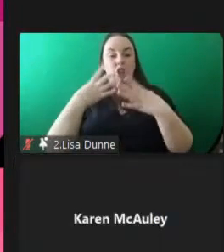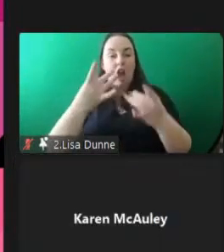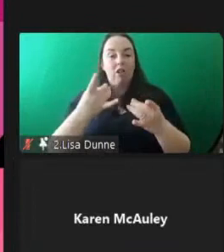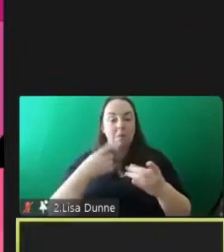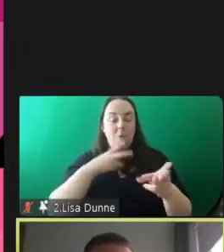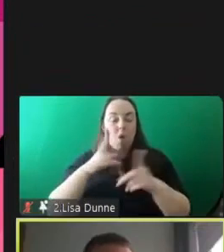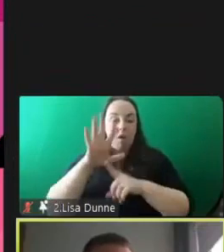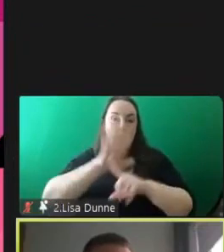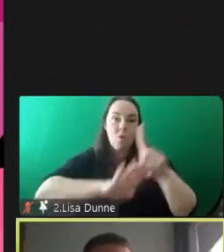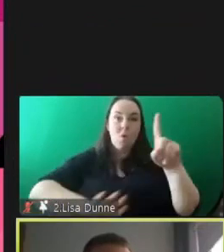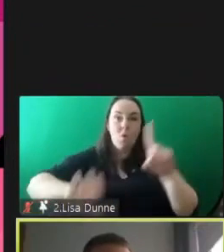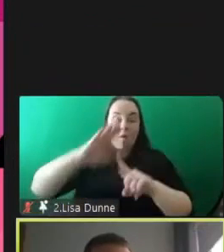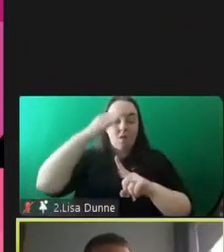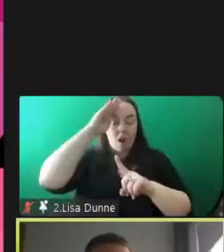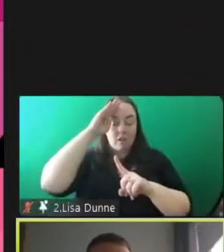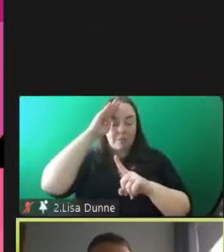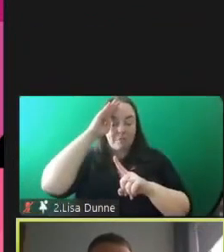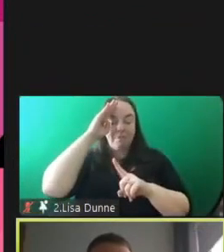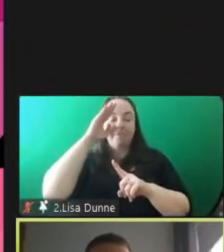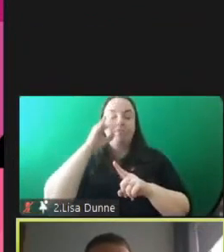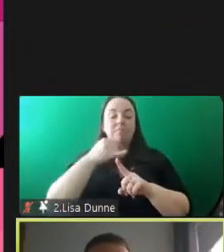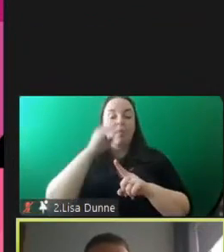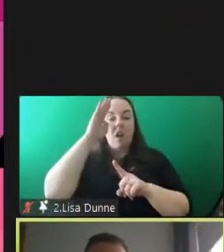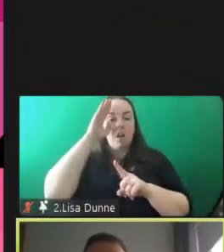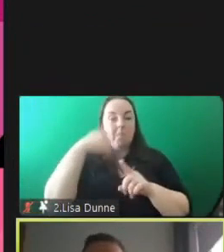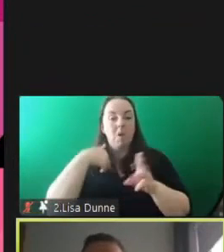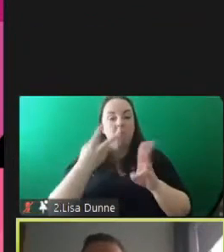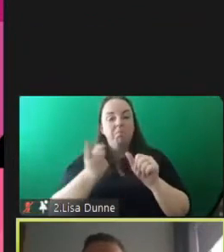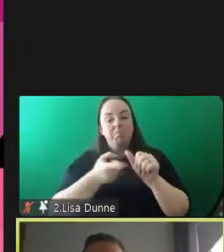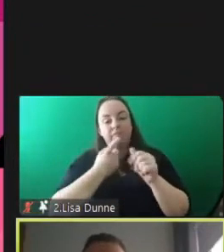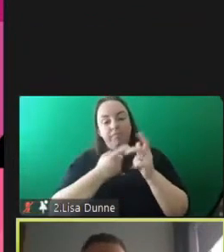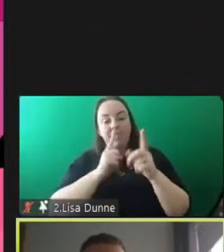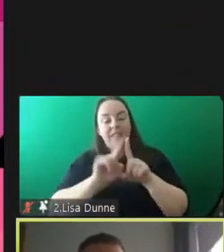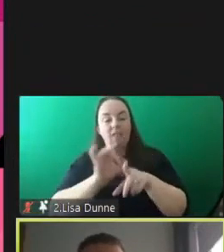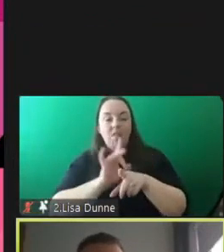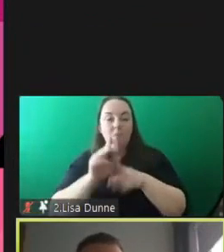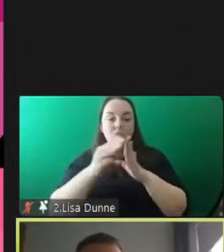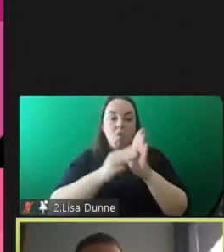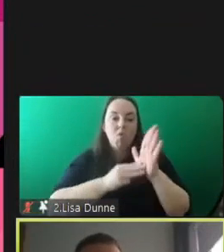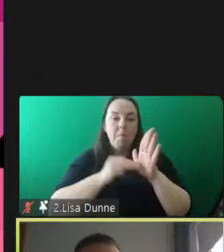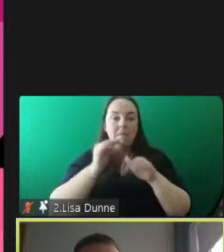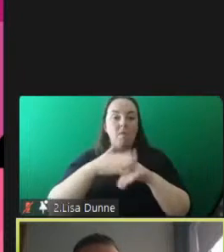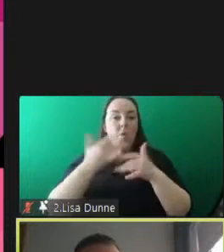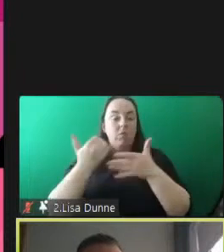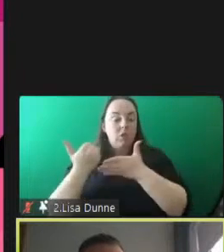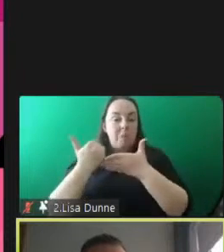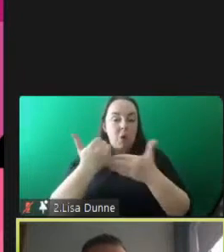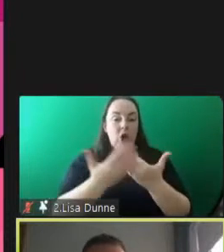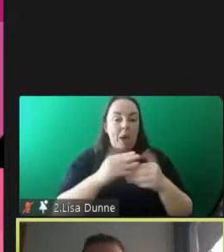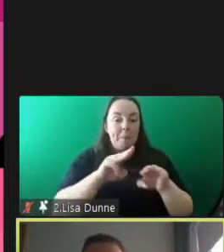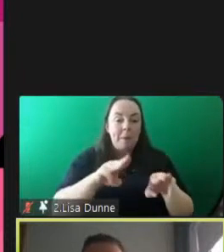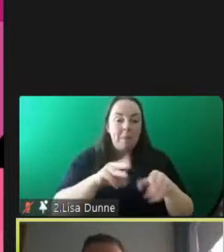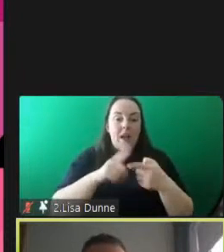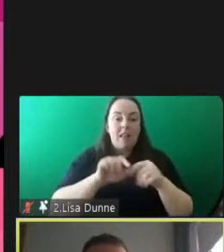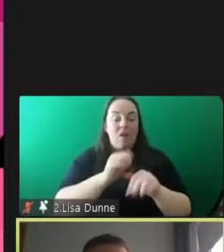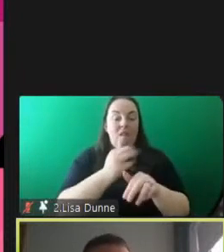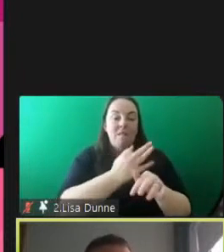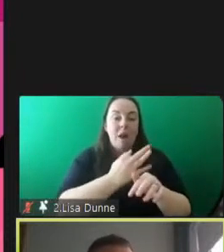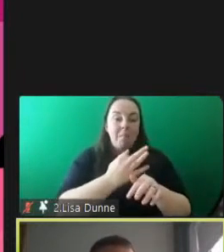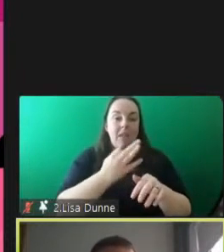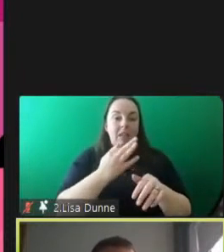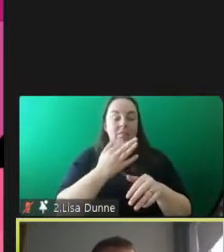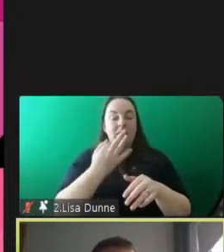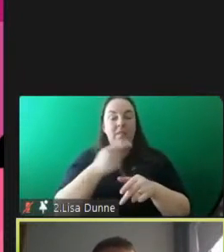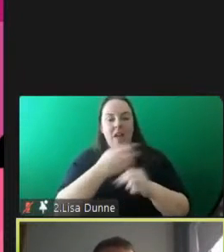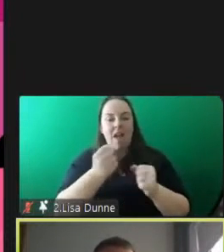the island of ireland and in ireland we operate a range of programs that support young people and families at risk and with complex needs